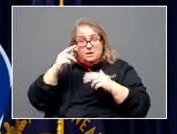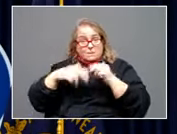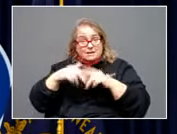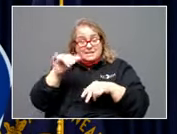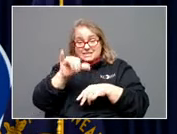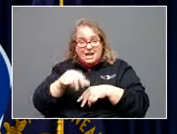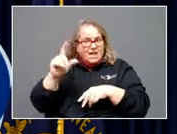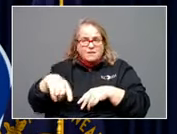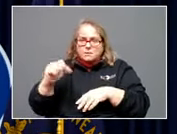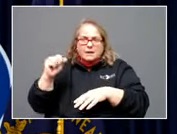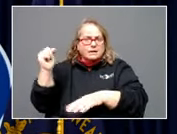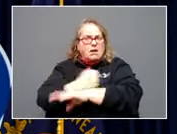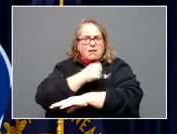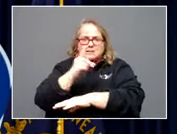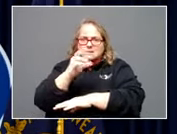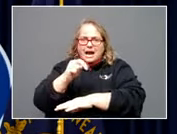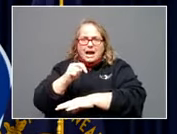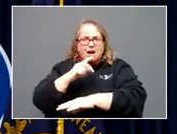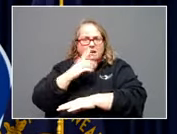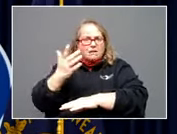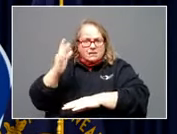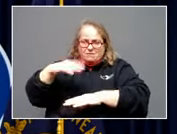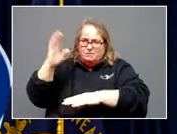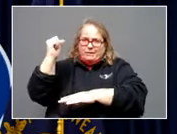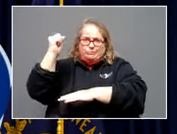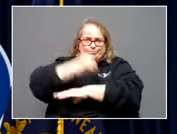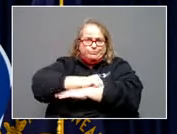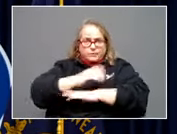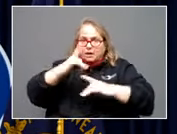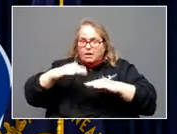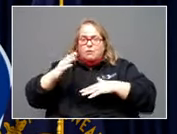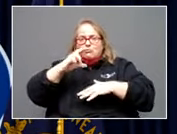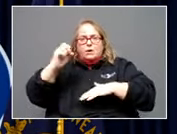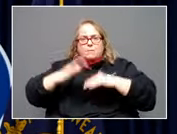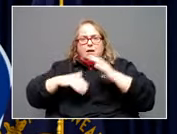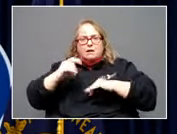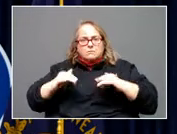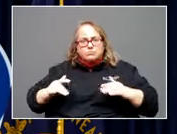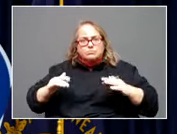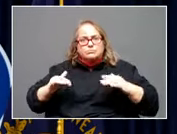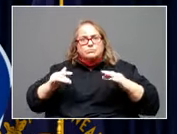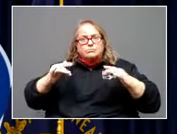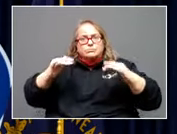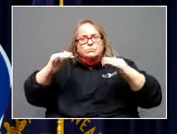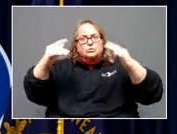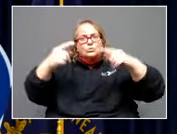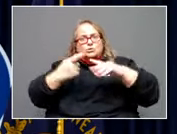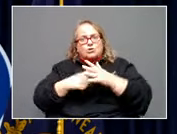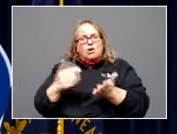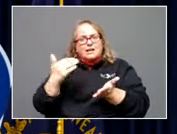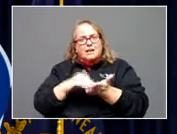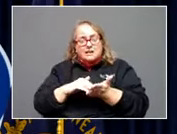down. And the rubble removed and rebuilt to start again. So we don't have an